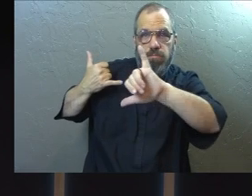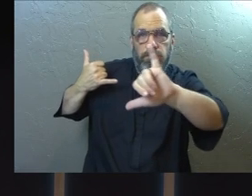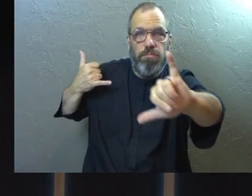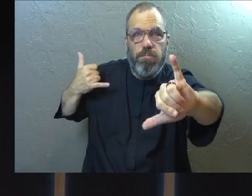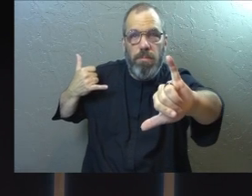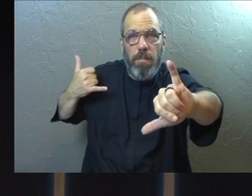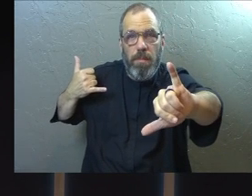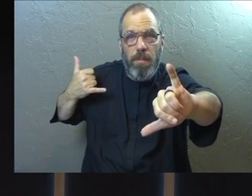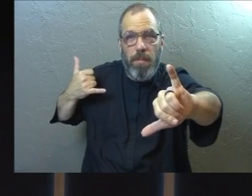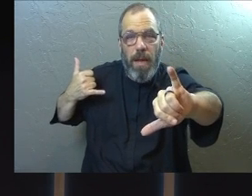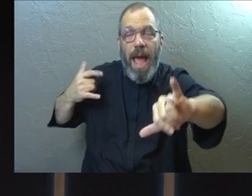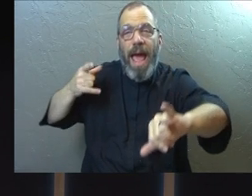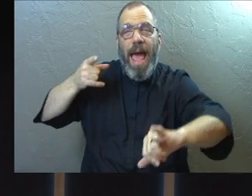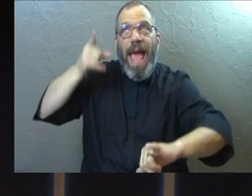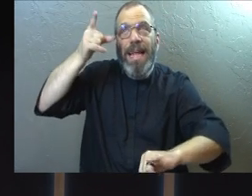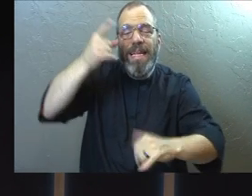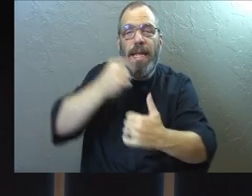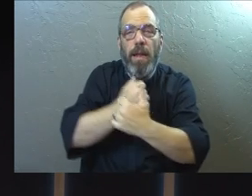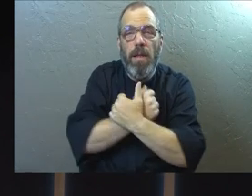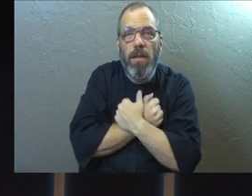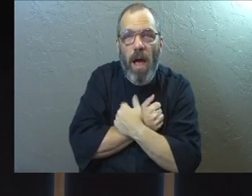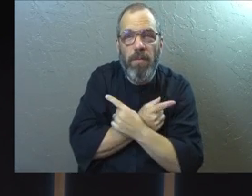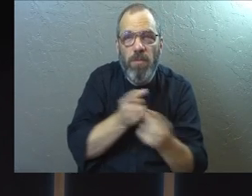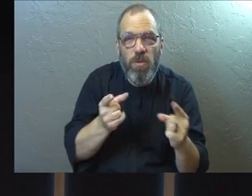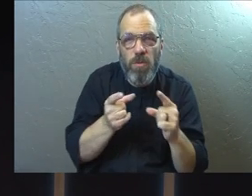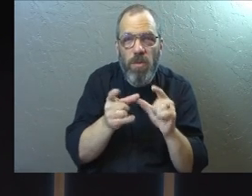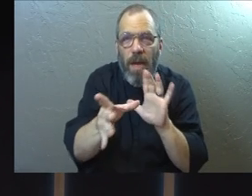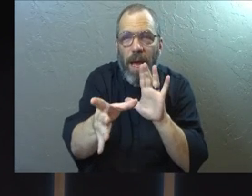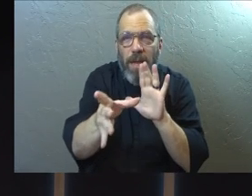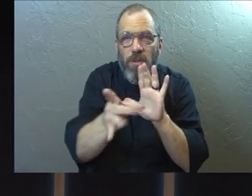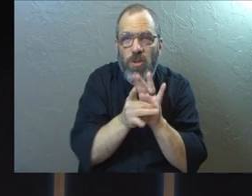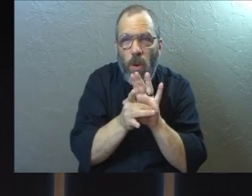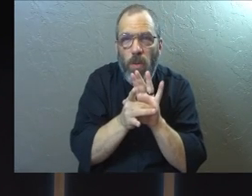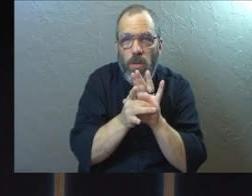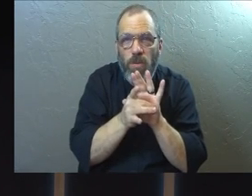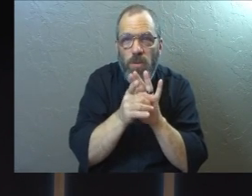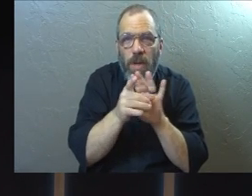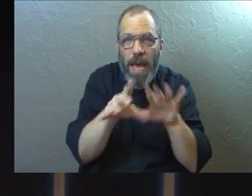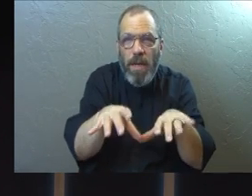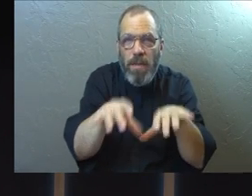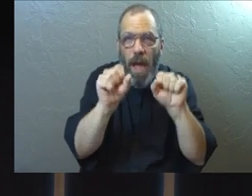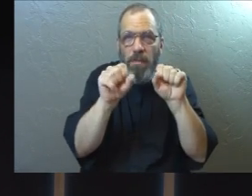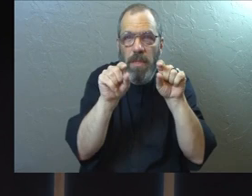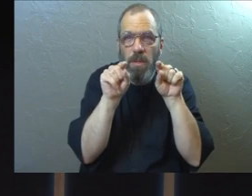and loved you and chose you and adopted you.